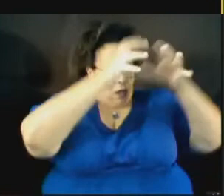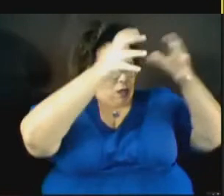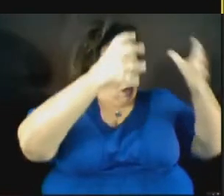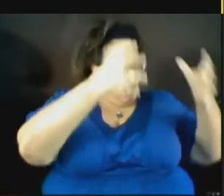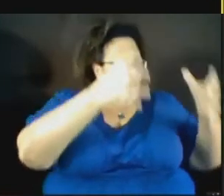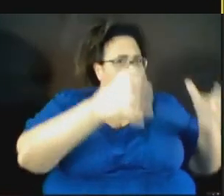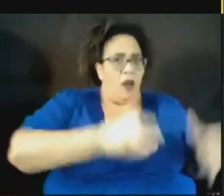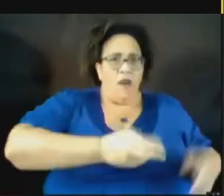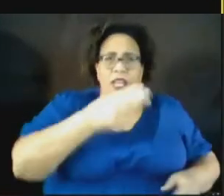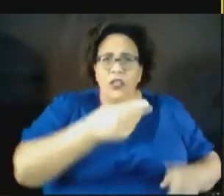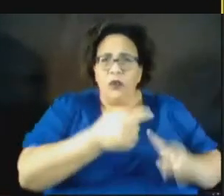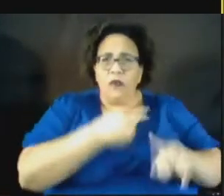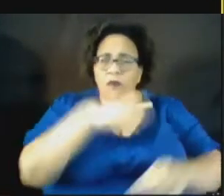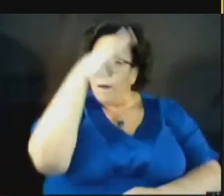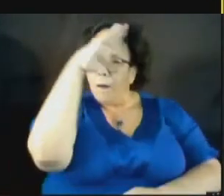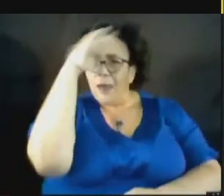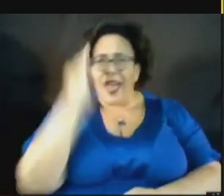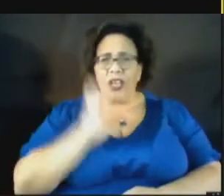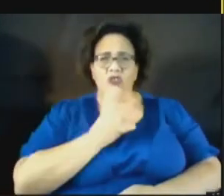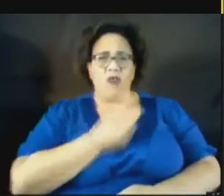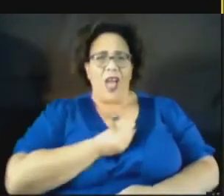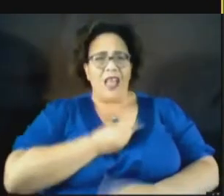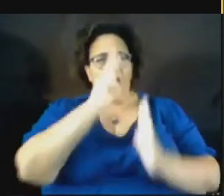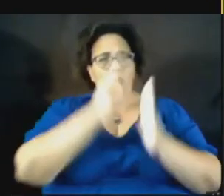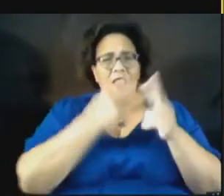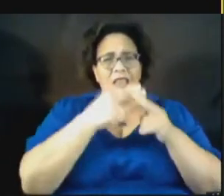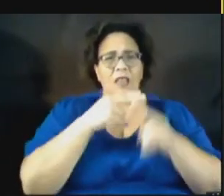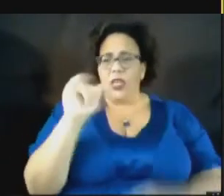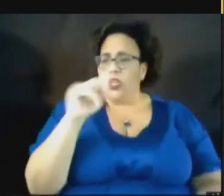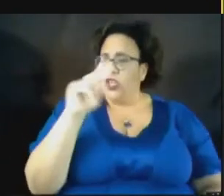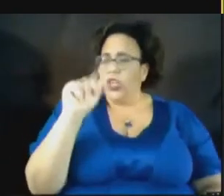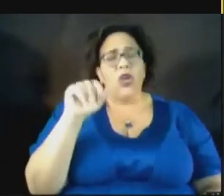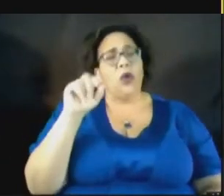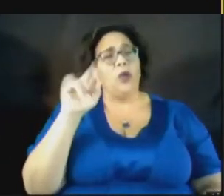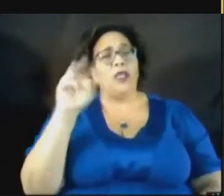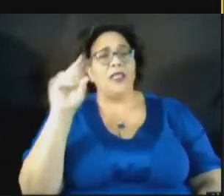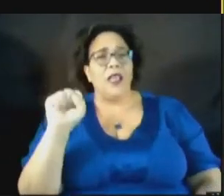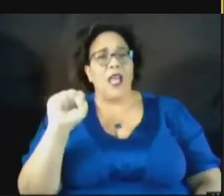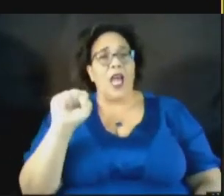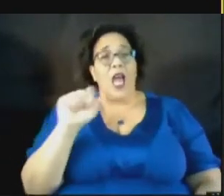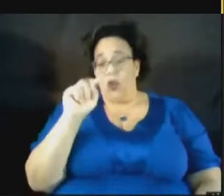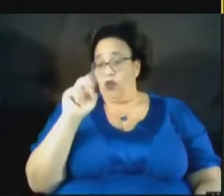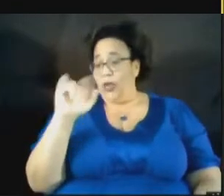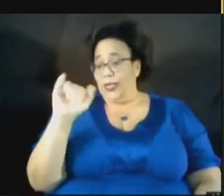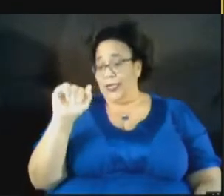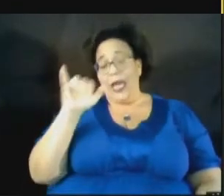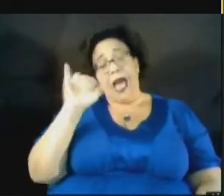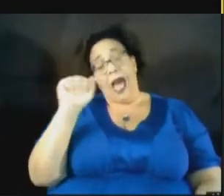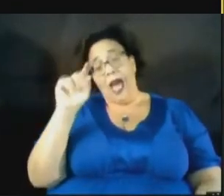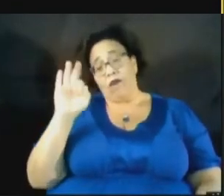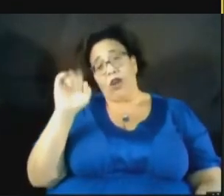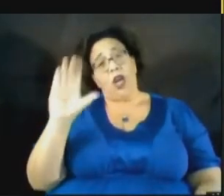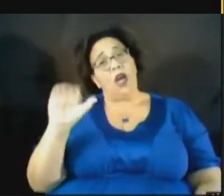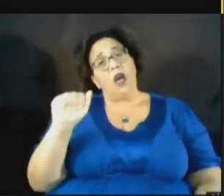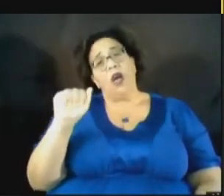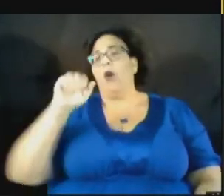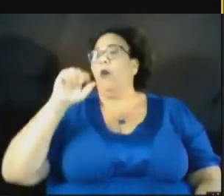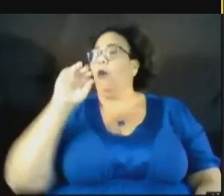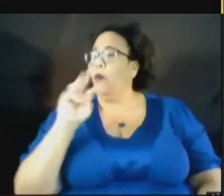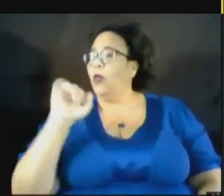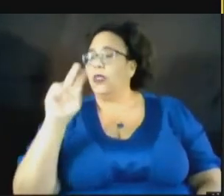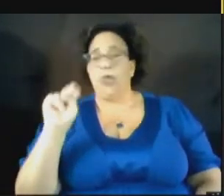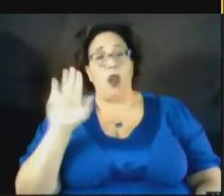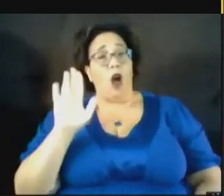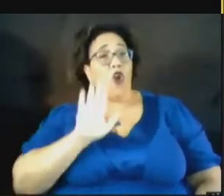I read the names Ajita Wilson and Tracy Afrika Norman for the first time on Monica Roberts' blog. And I